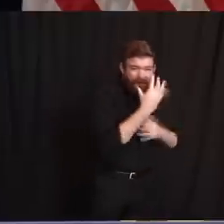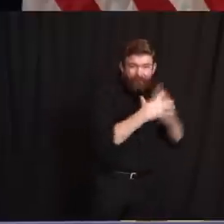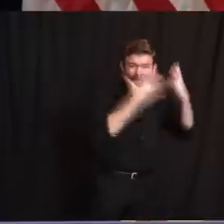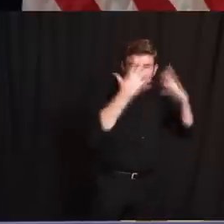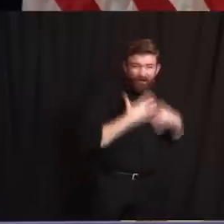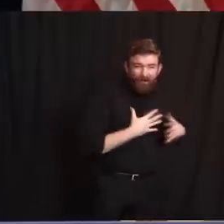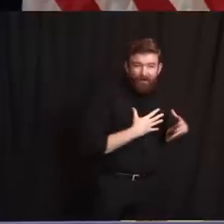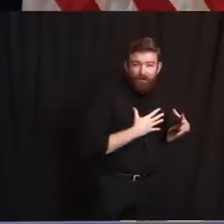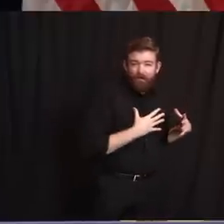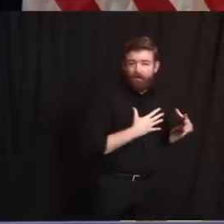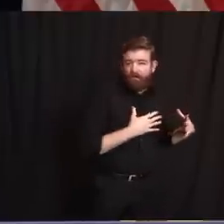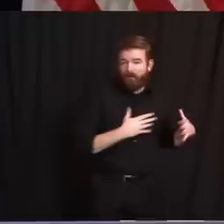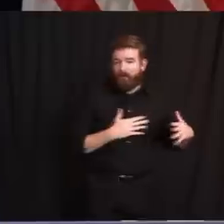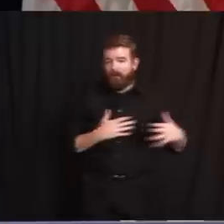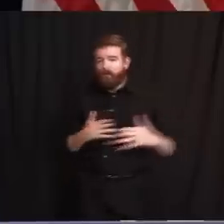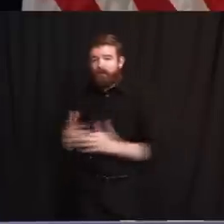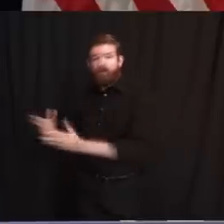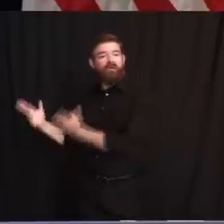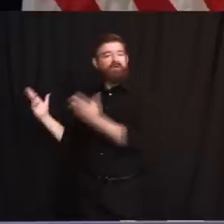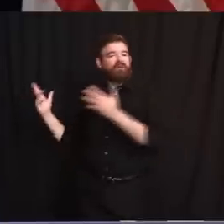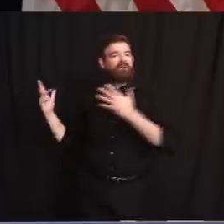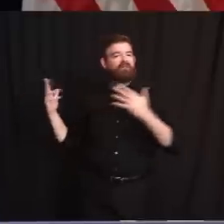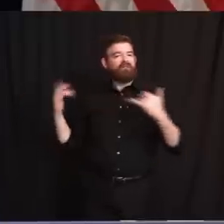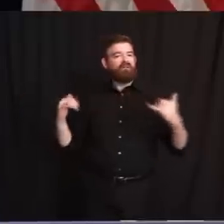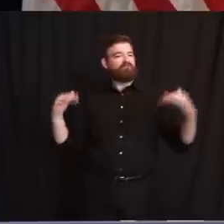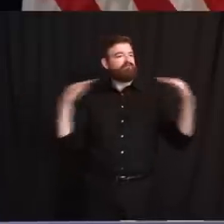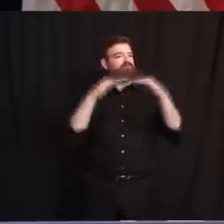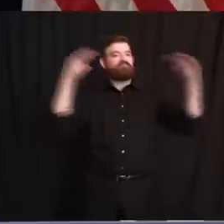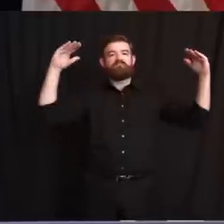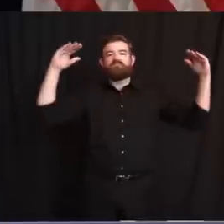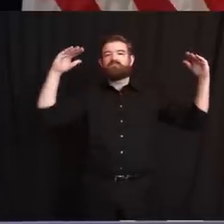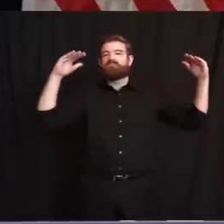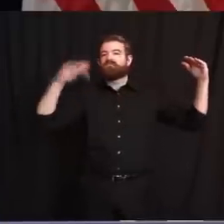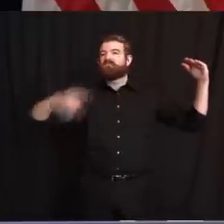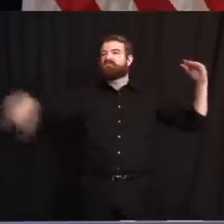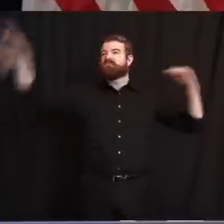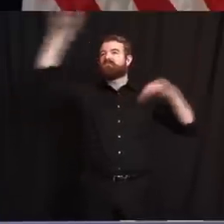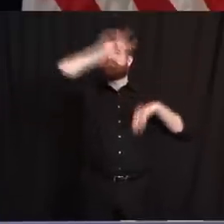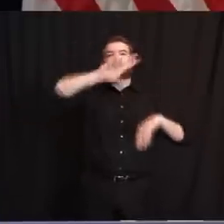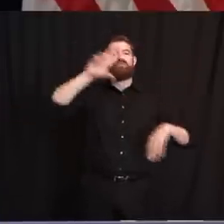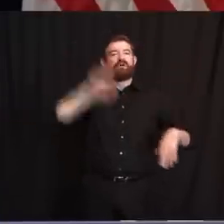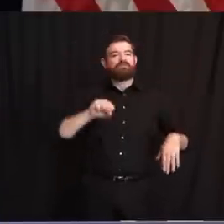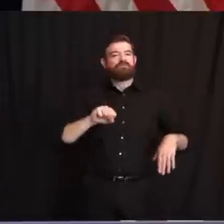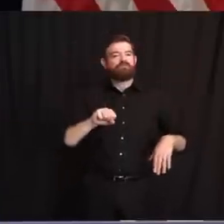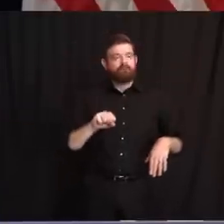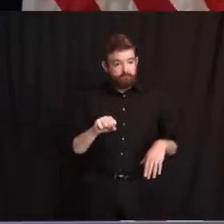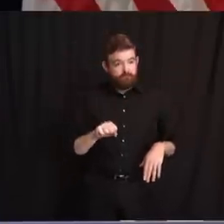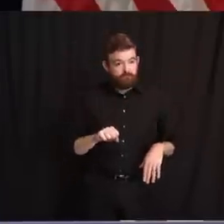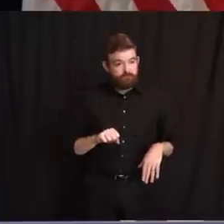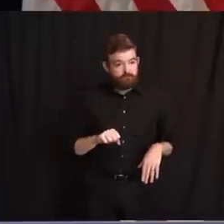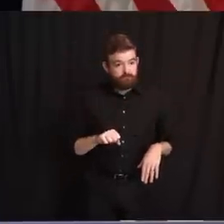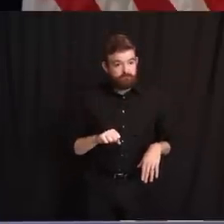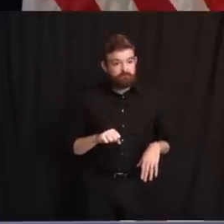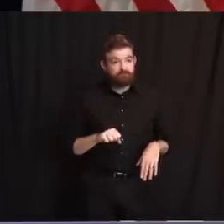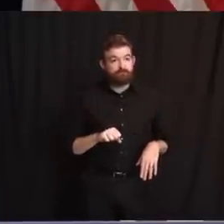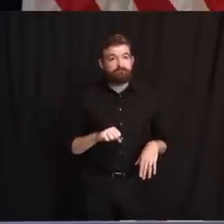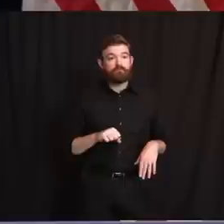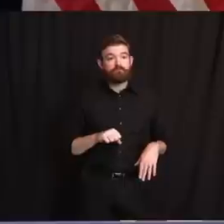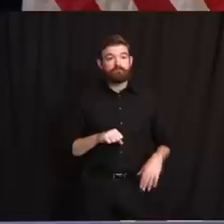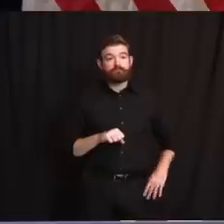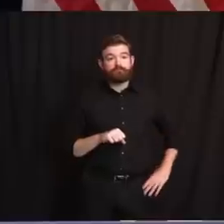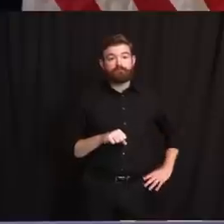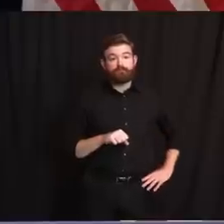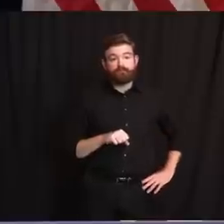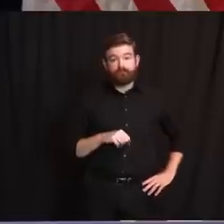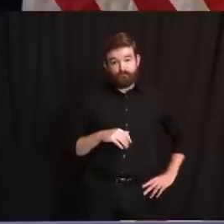American state. I've said it publicly to her, with her rather, and I've said it privately to her with her. Judy is